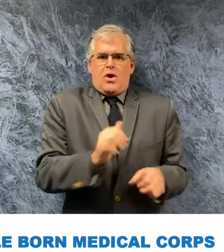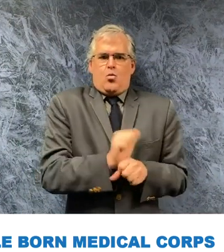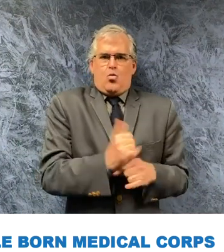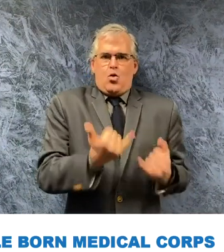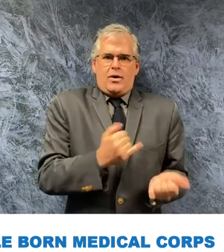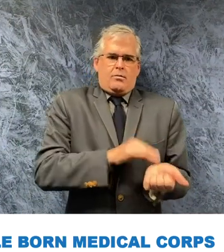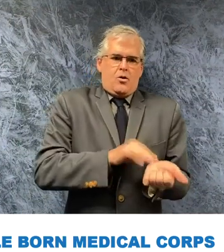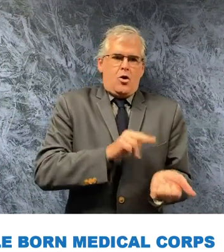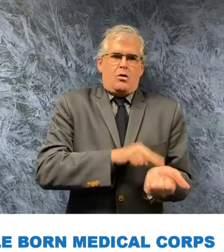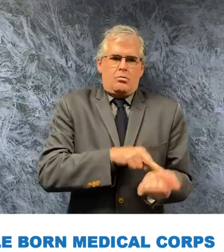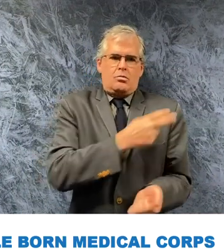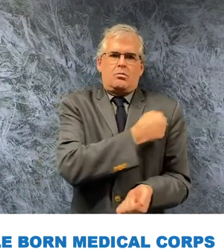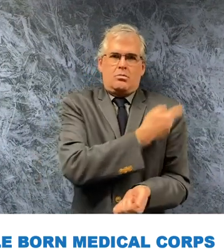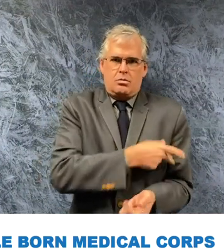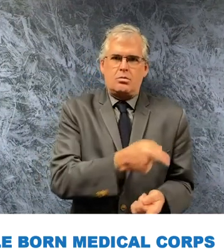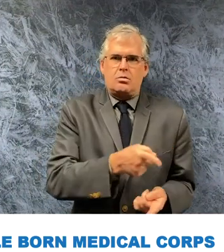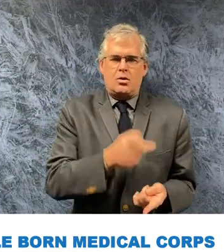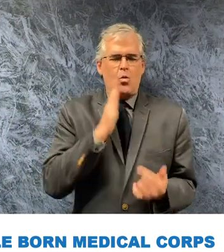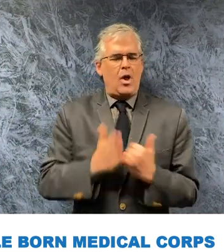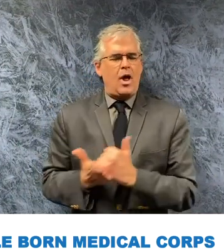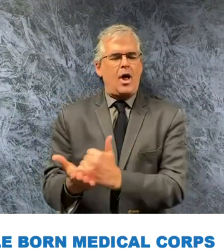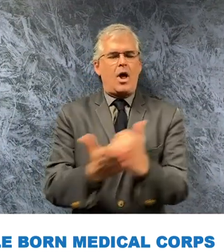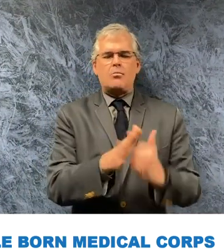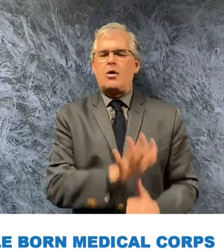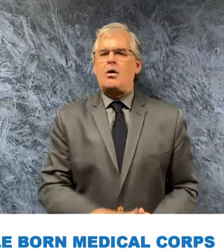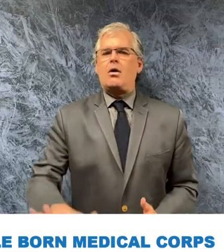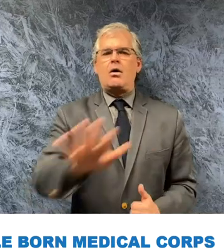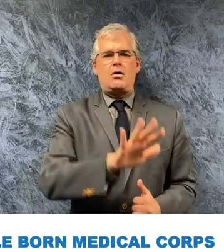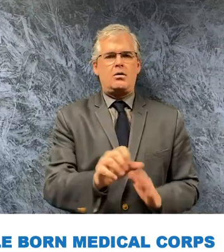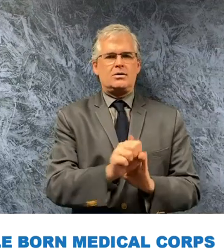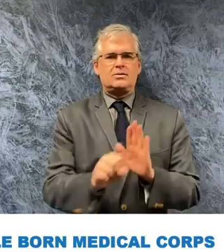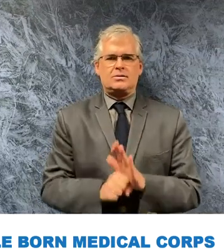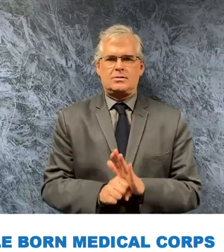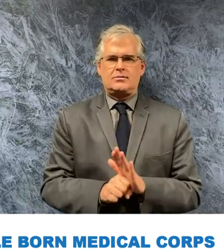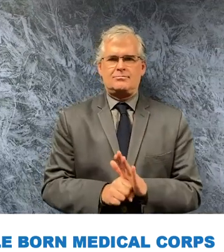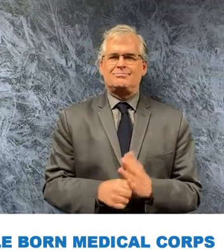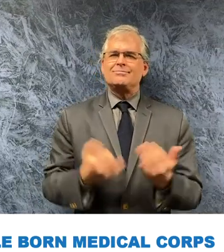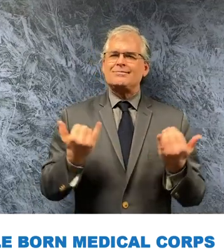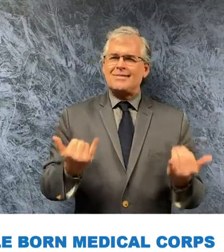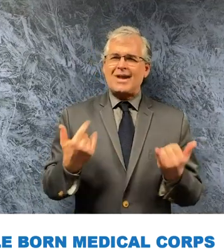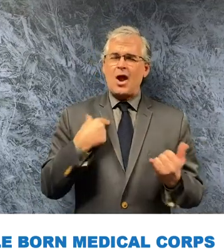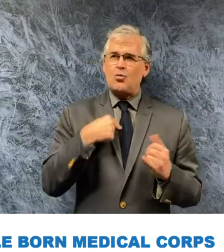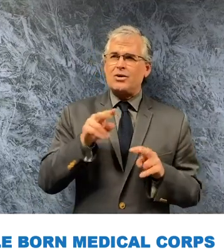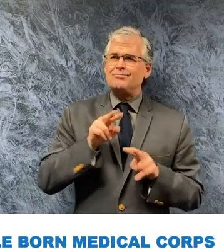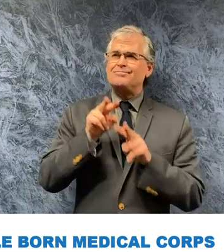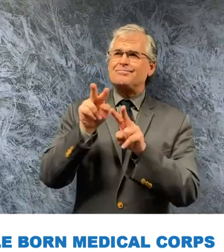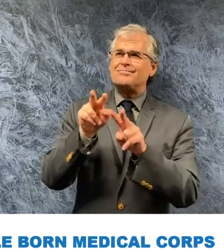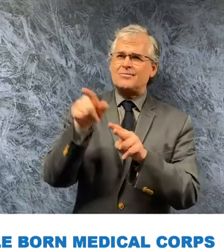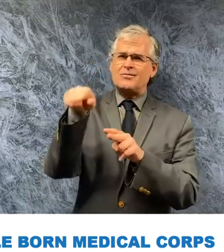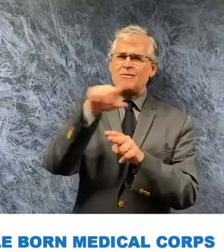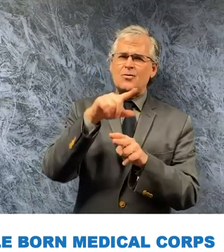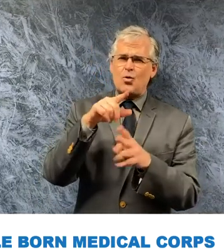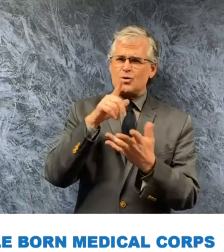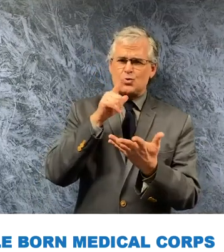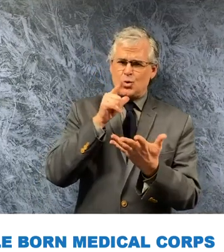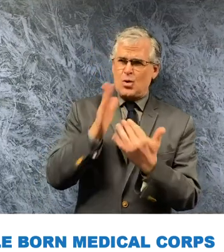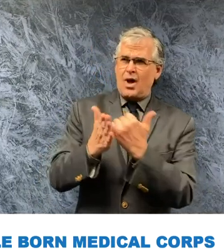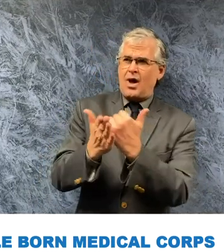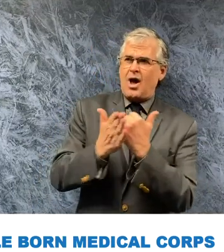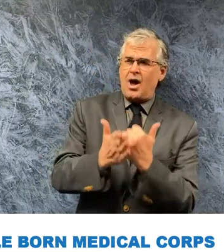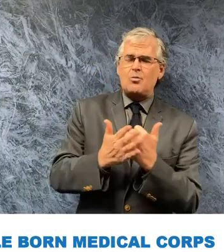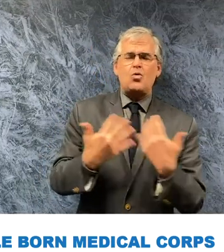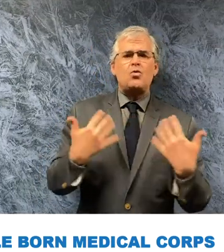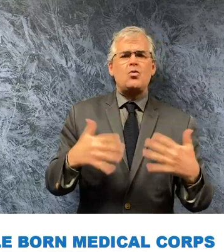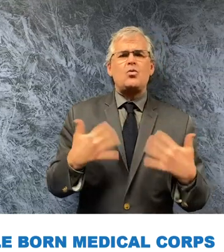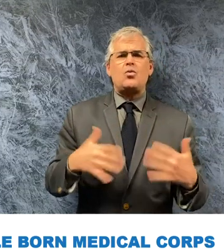now more than ever we look to the helpers to lead us through this crisis these are our helpers and i'm so pleased to see so